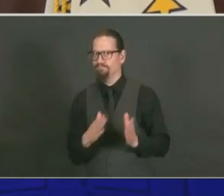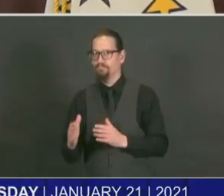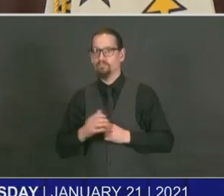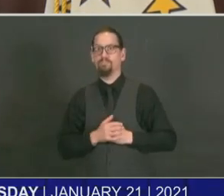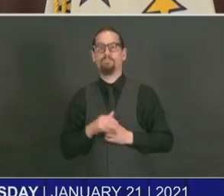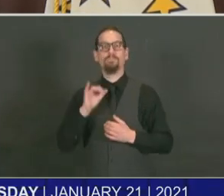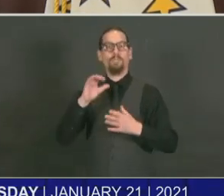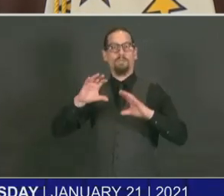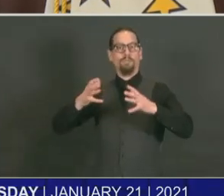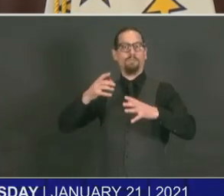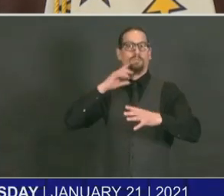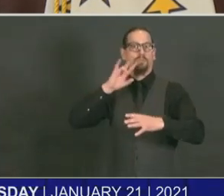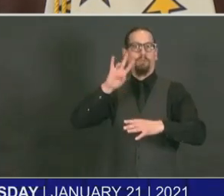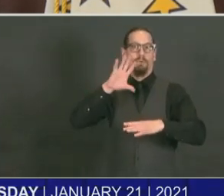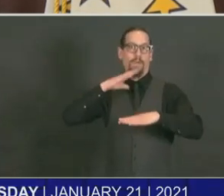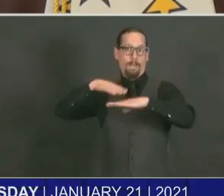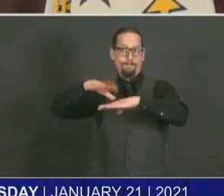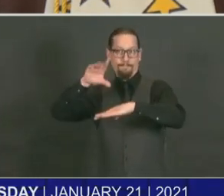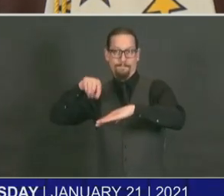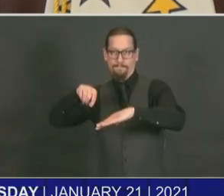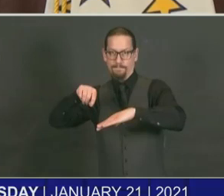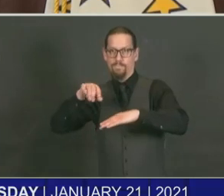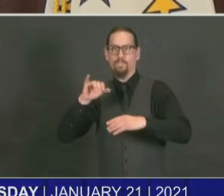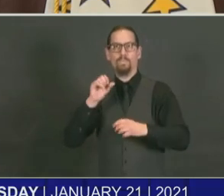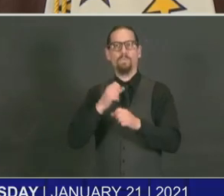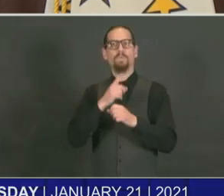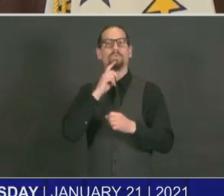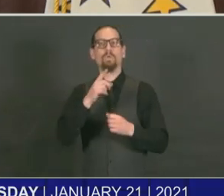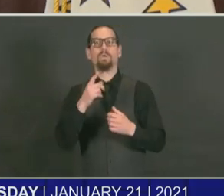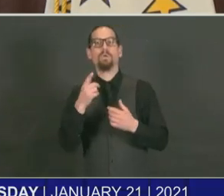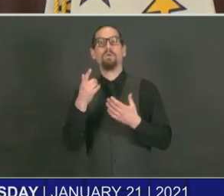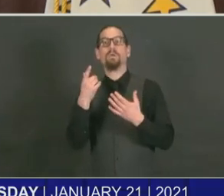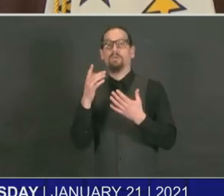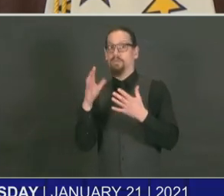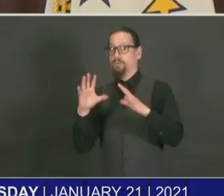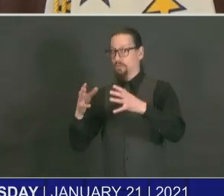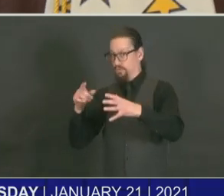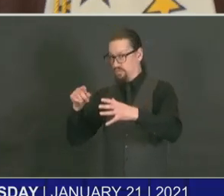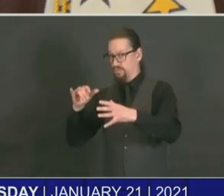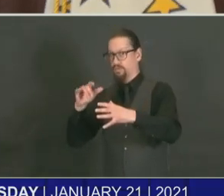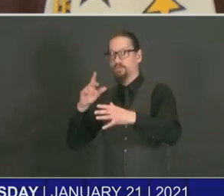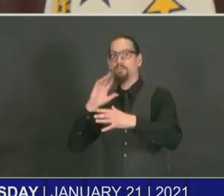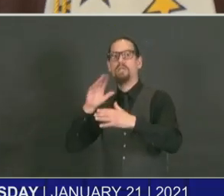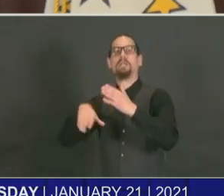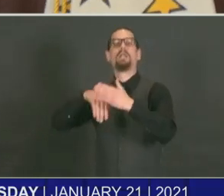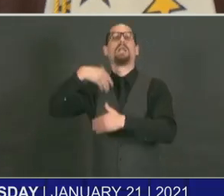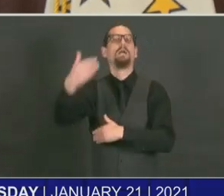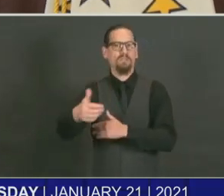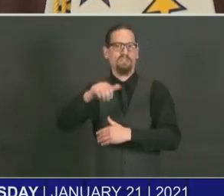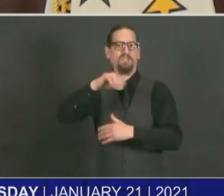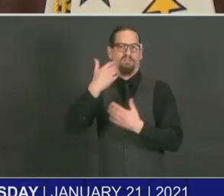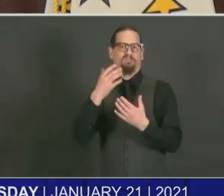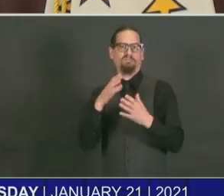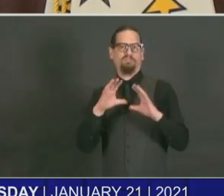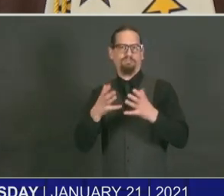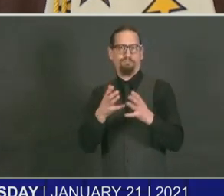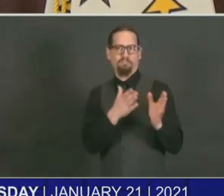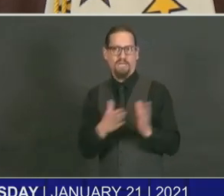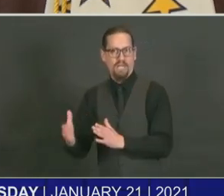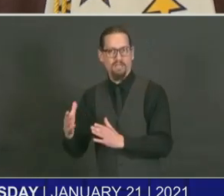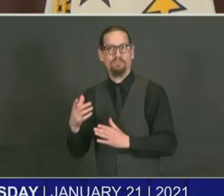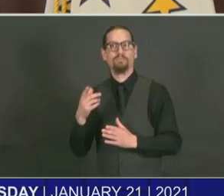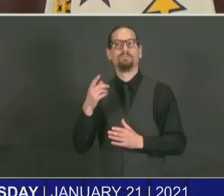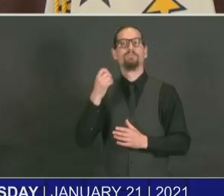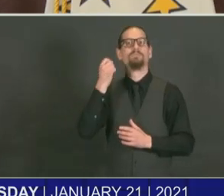older, we are also finalizing plans for the next phase of our vaccination campaign. We will be presenting those plans to the Rhode Island COVID